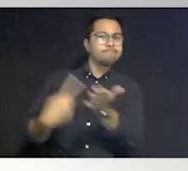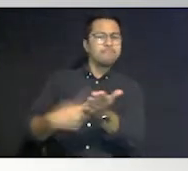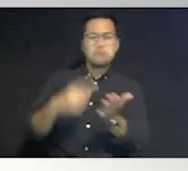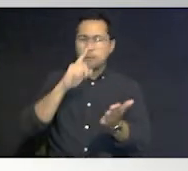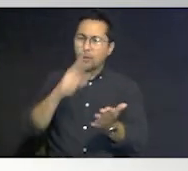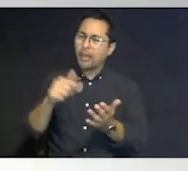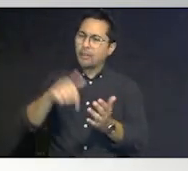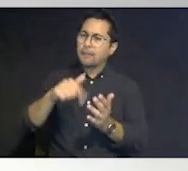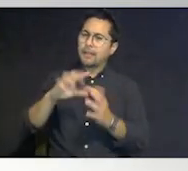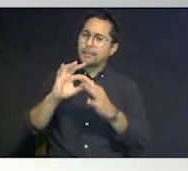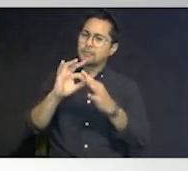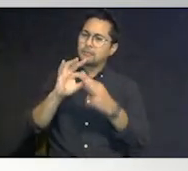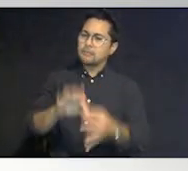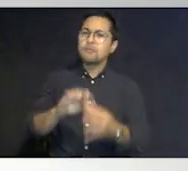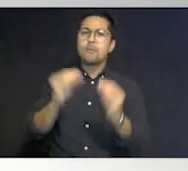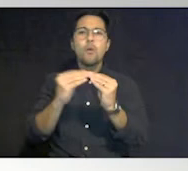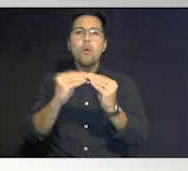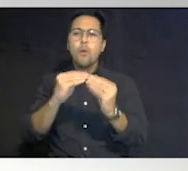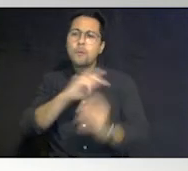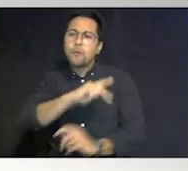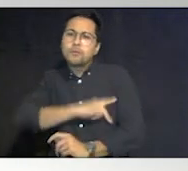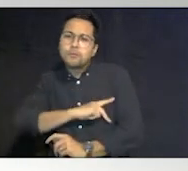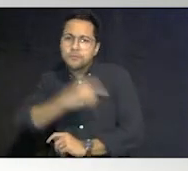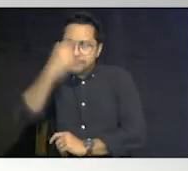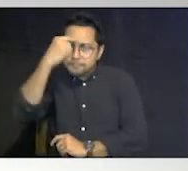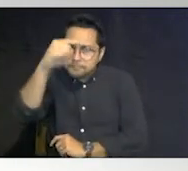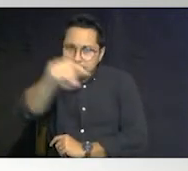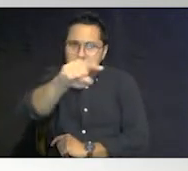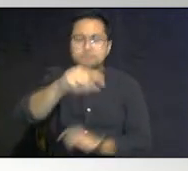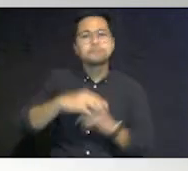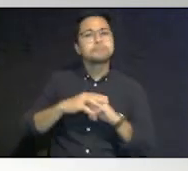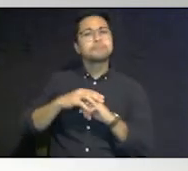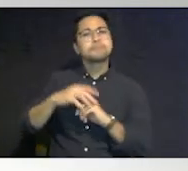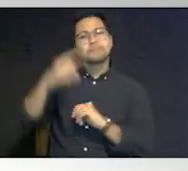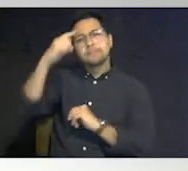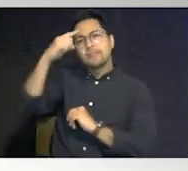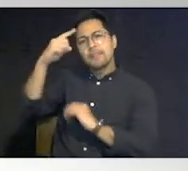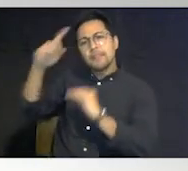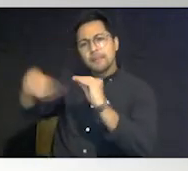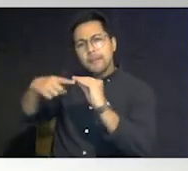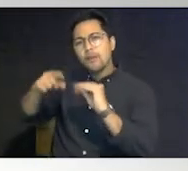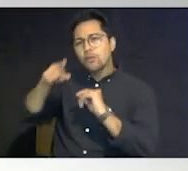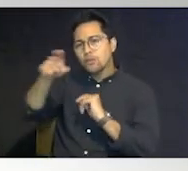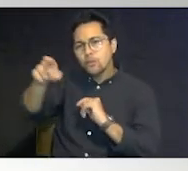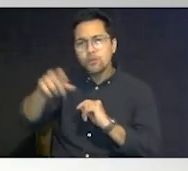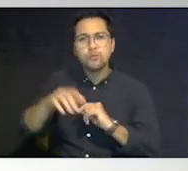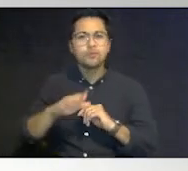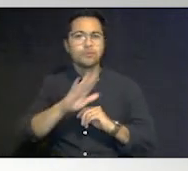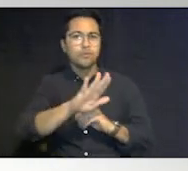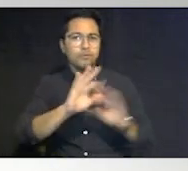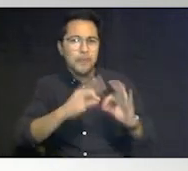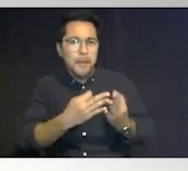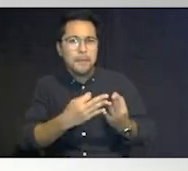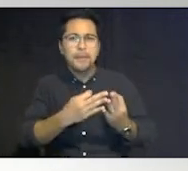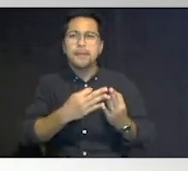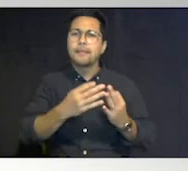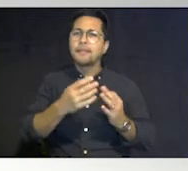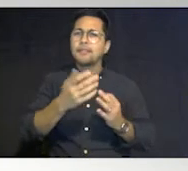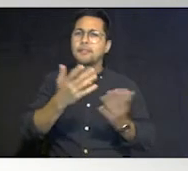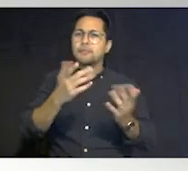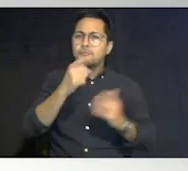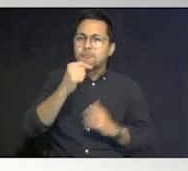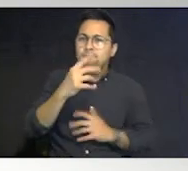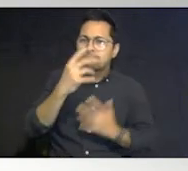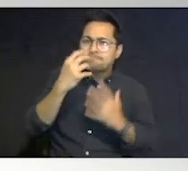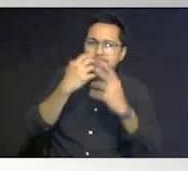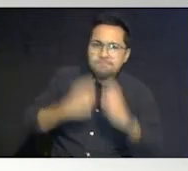personal to you think about you your family those you care for those you care about where are